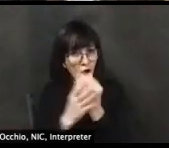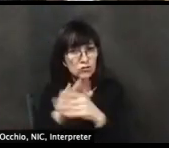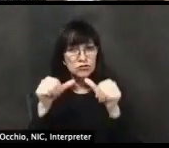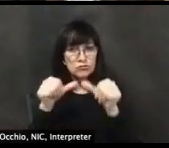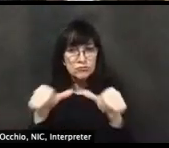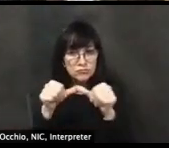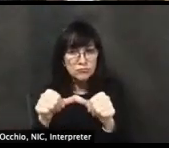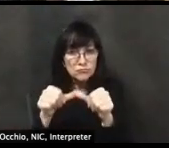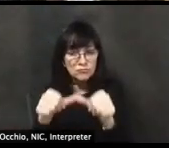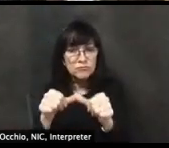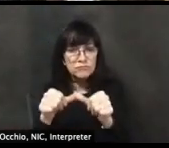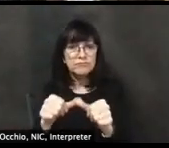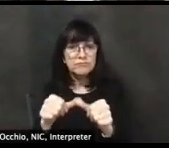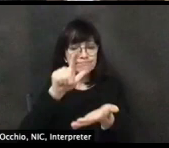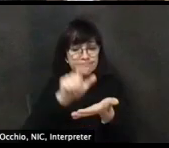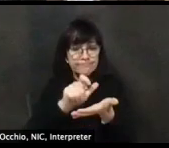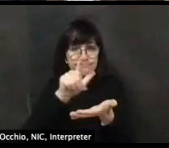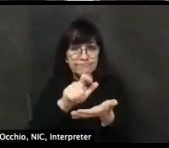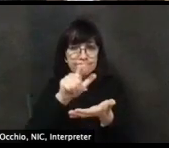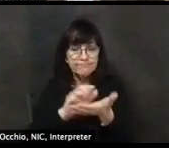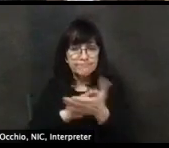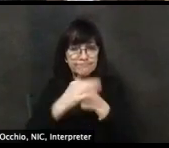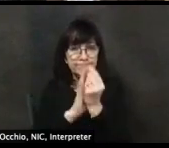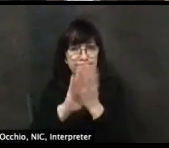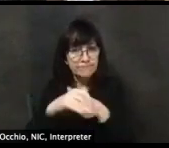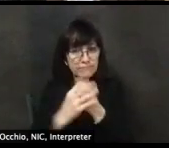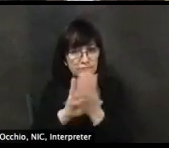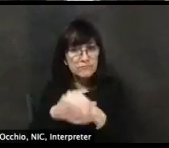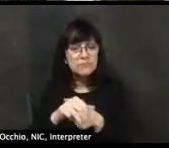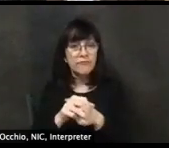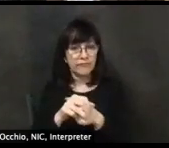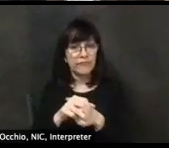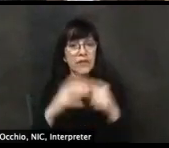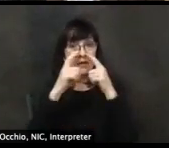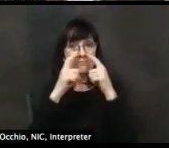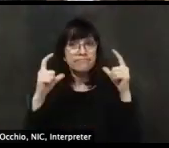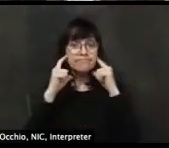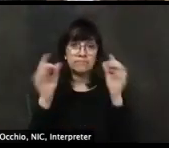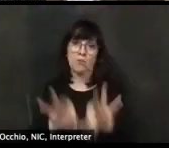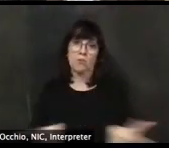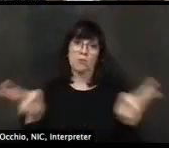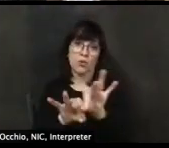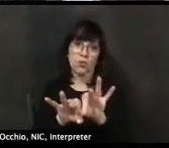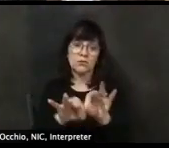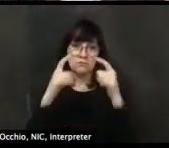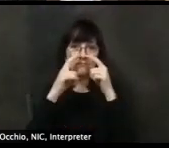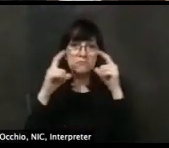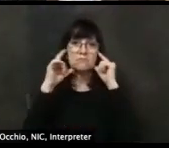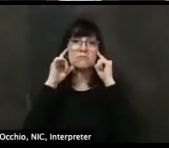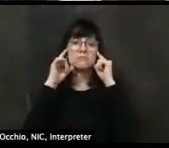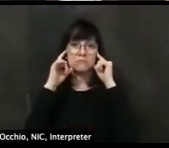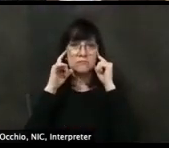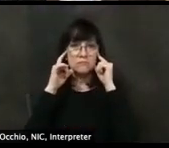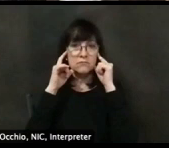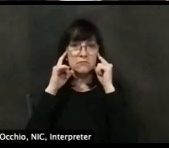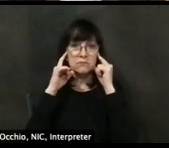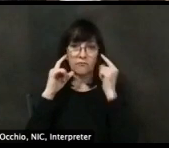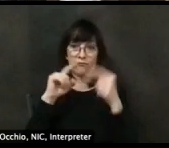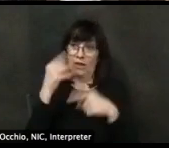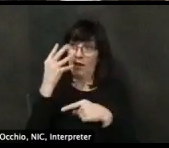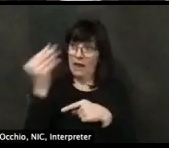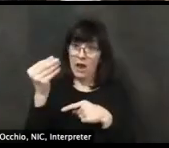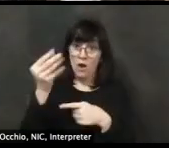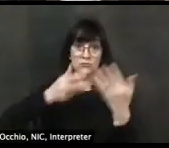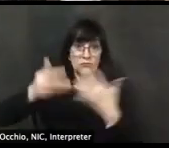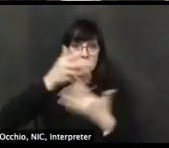coverings are going to continue to be important. Um, we will continue to lay out more guidance as we go forward, but